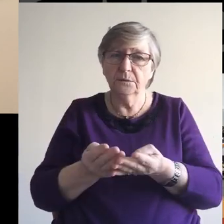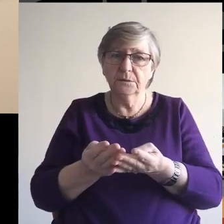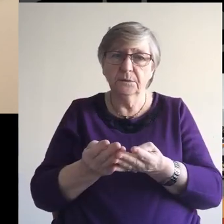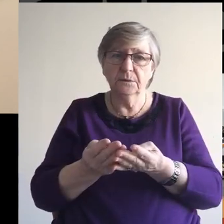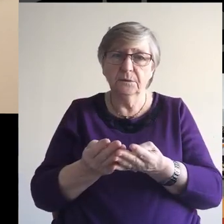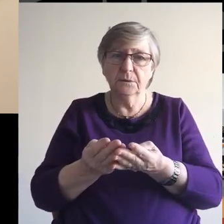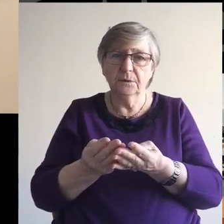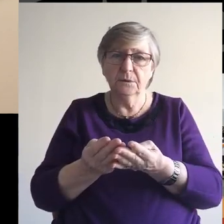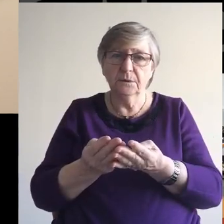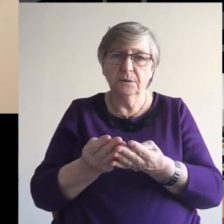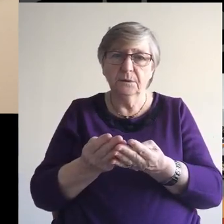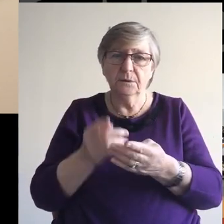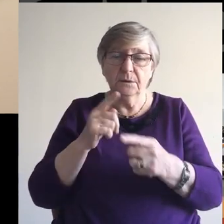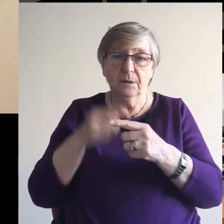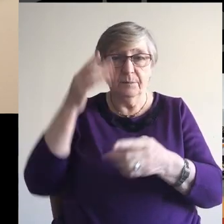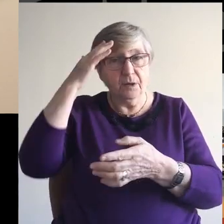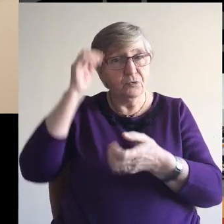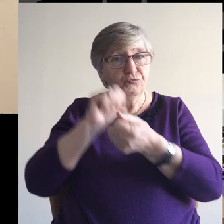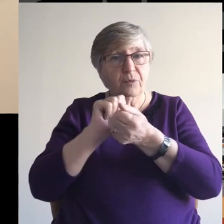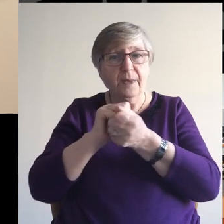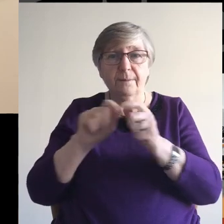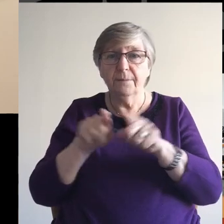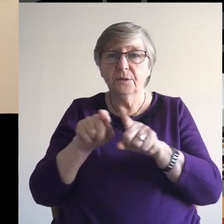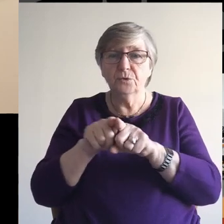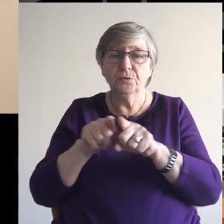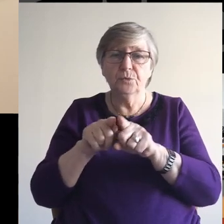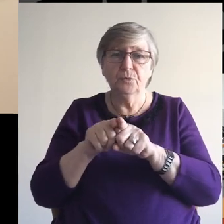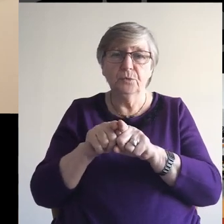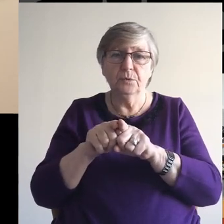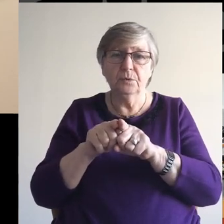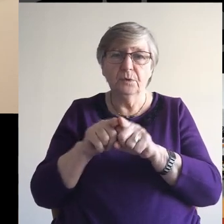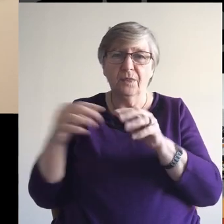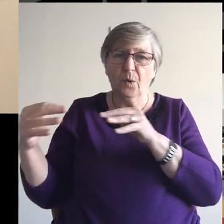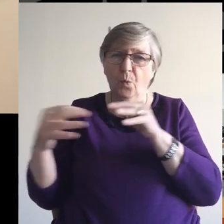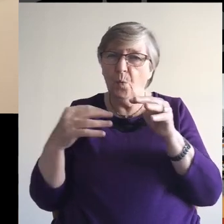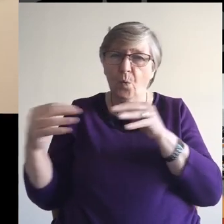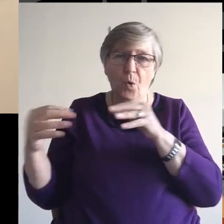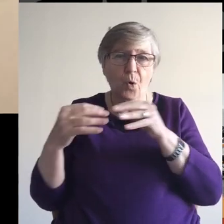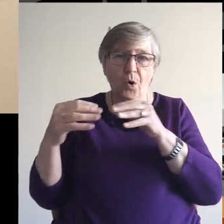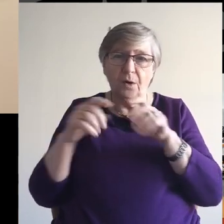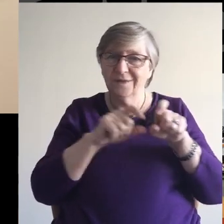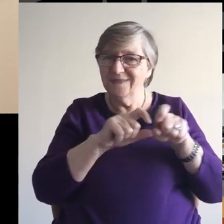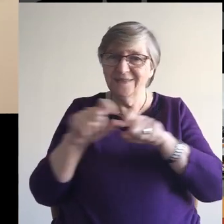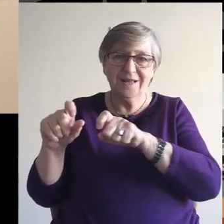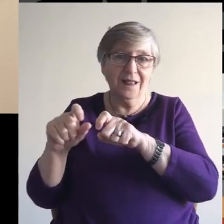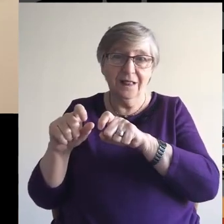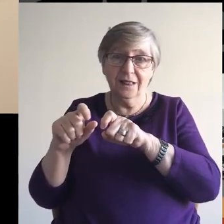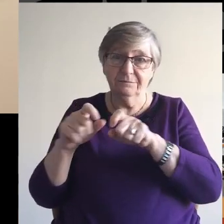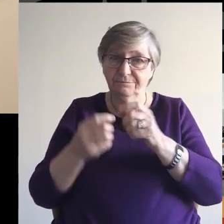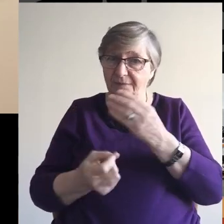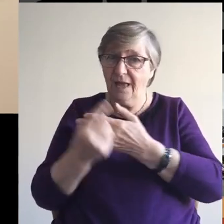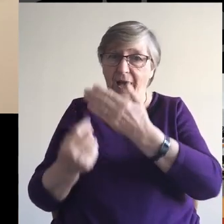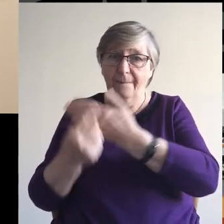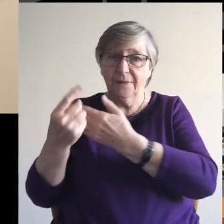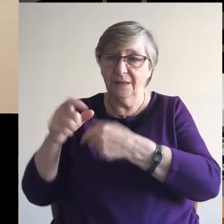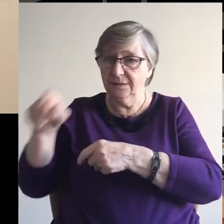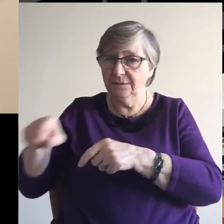But we remember, too, that war is still raging in parts of the world.